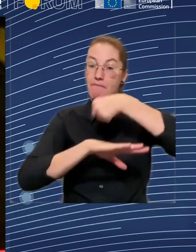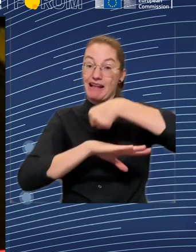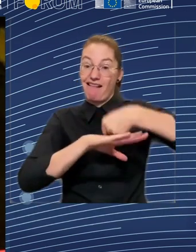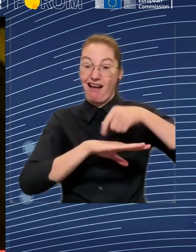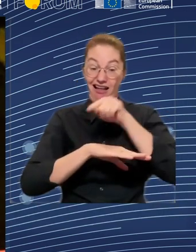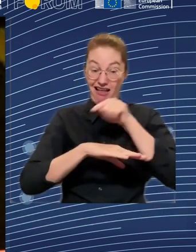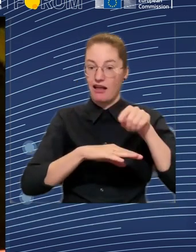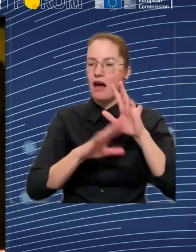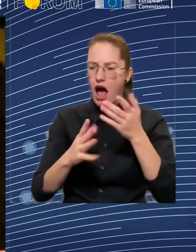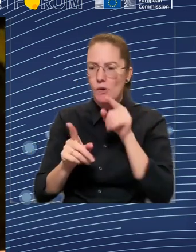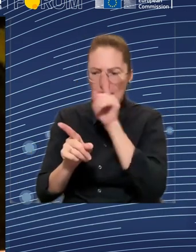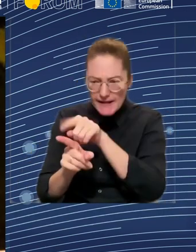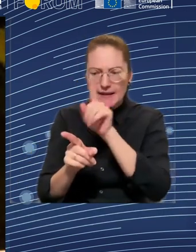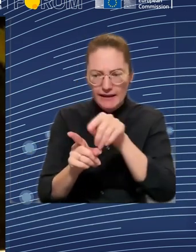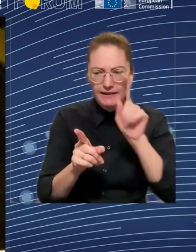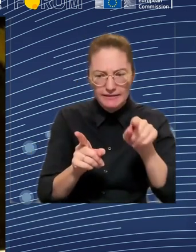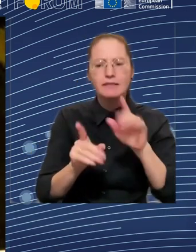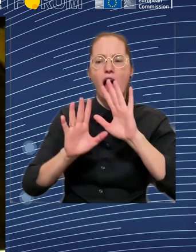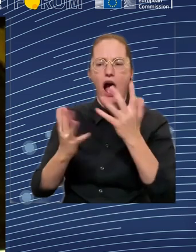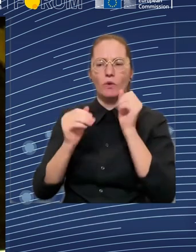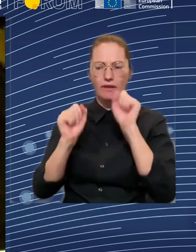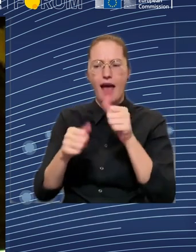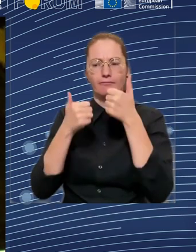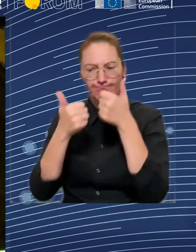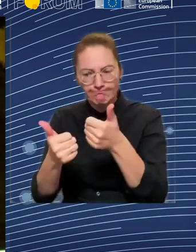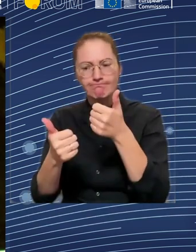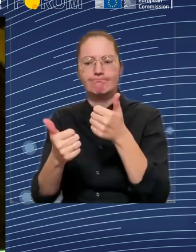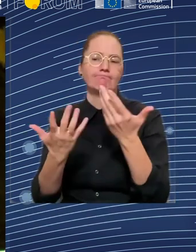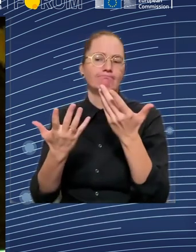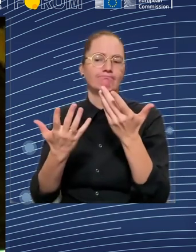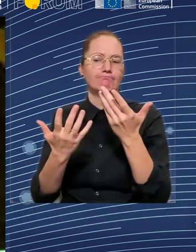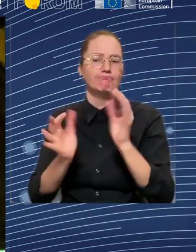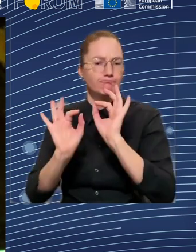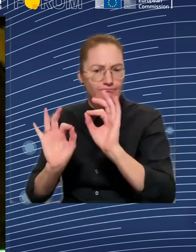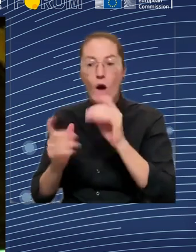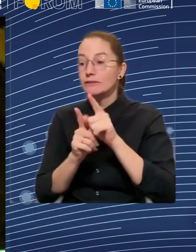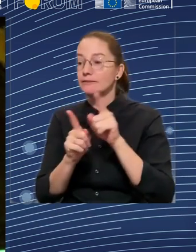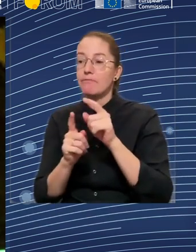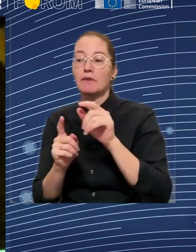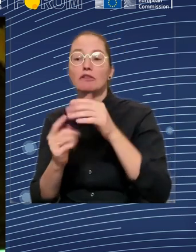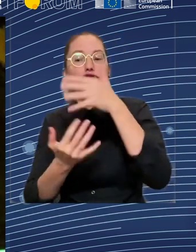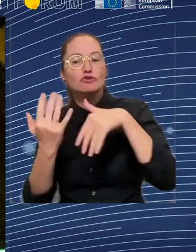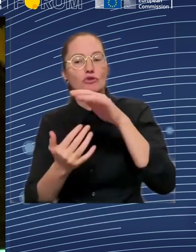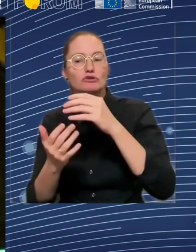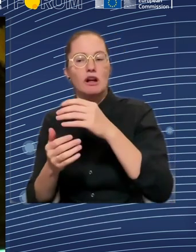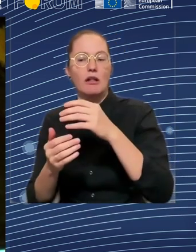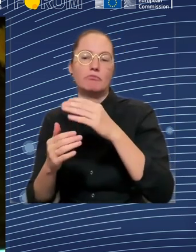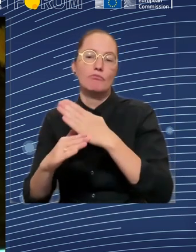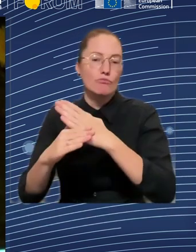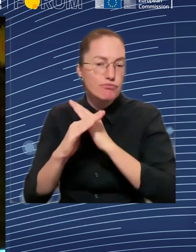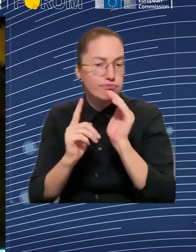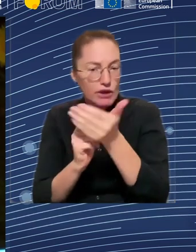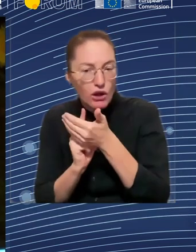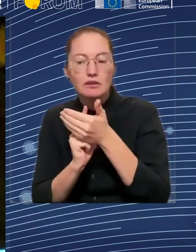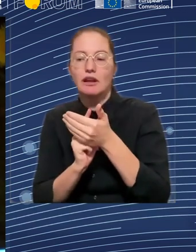adapt our local and regional strategies in line with the European pillars of